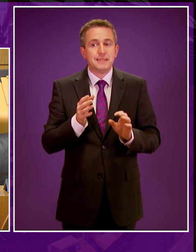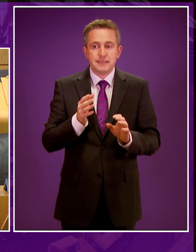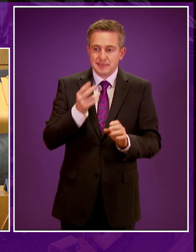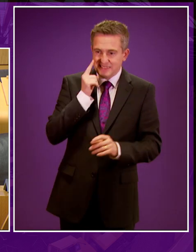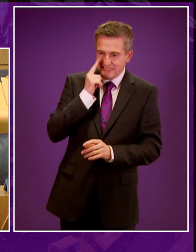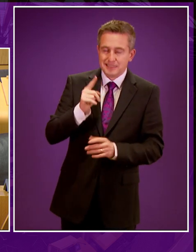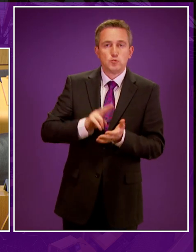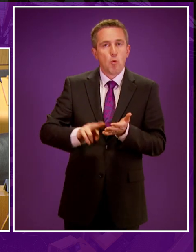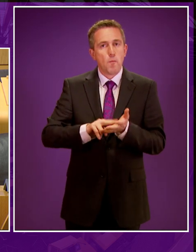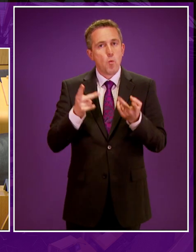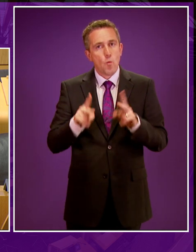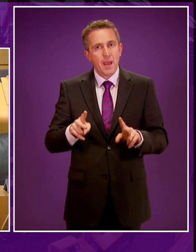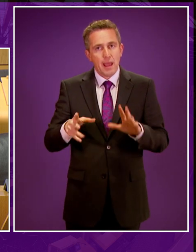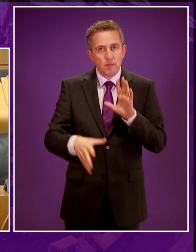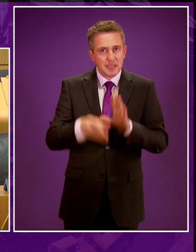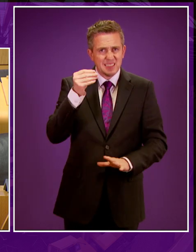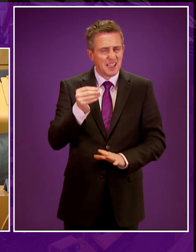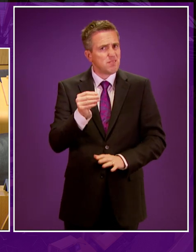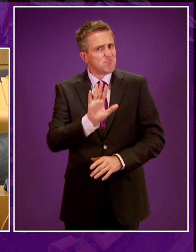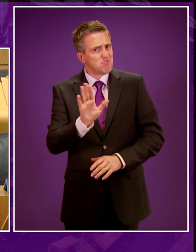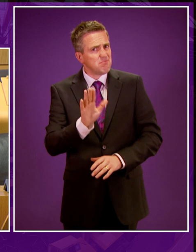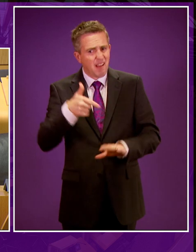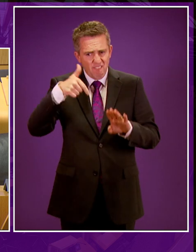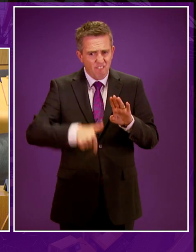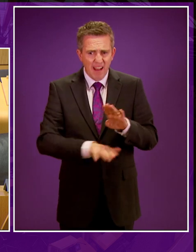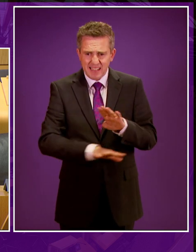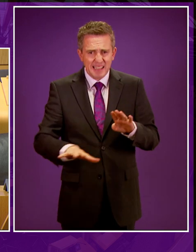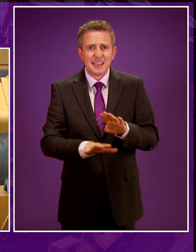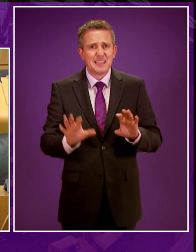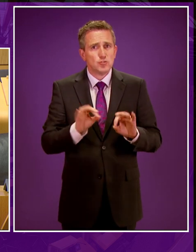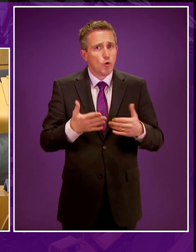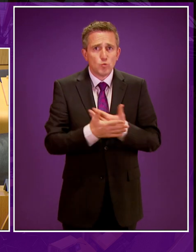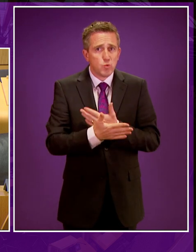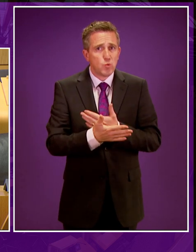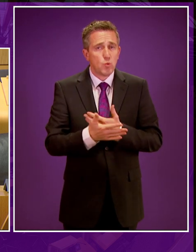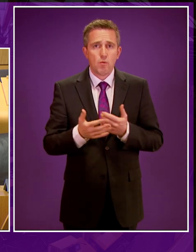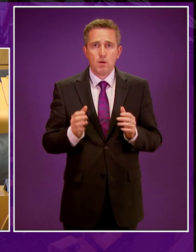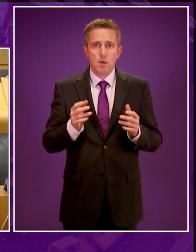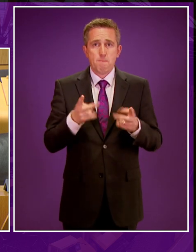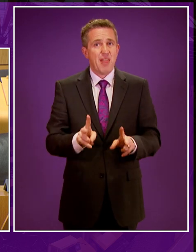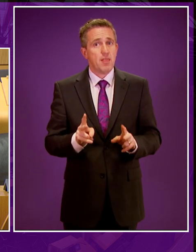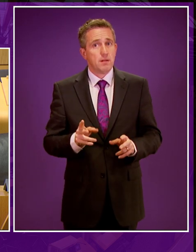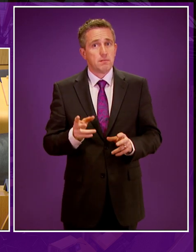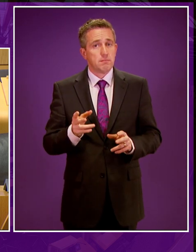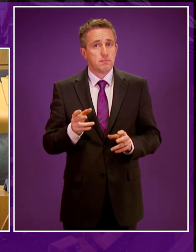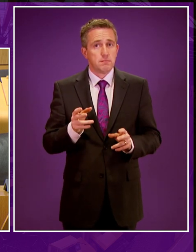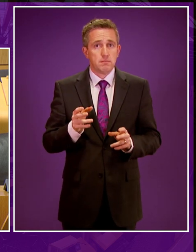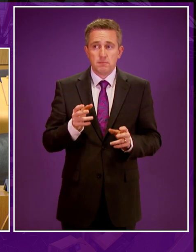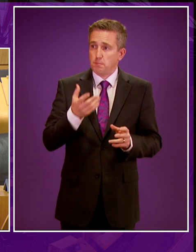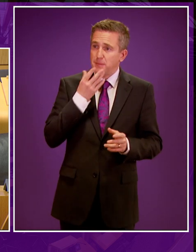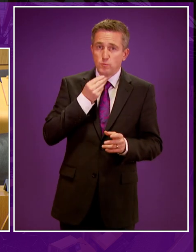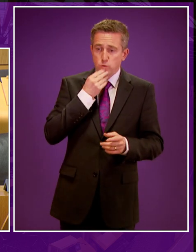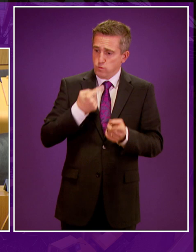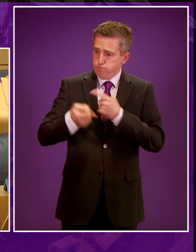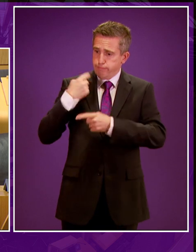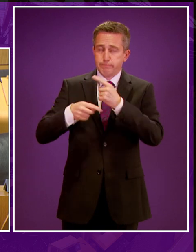extraction, this is something of a misnomer. Fracking is neither a new nor a particularly unconventional method. The first use